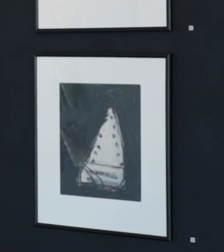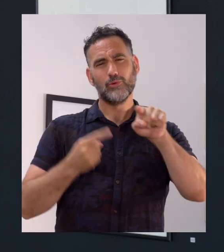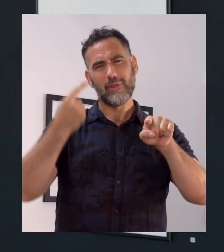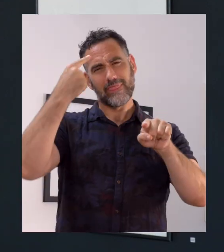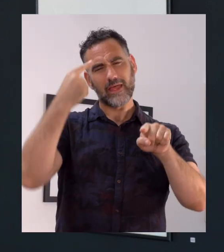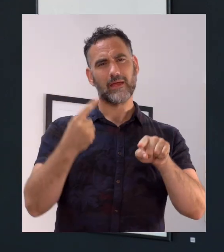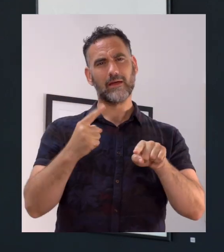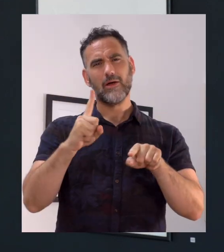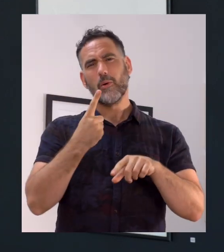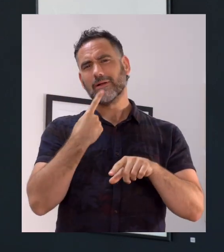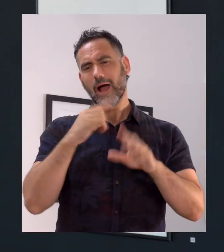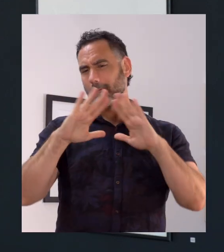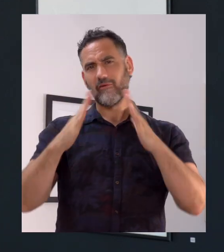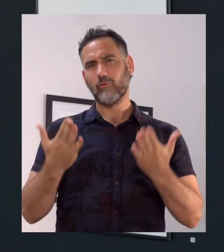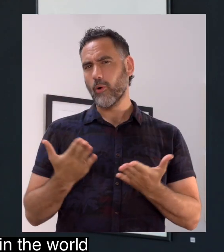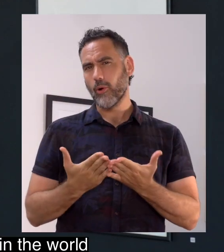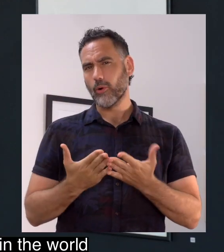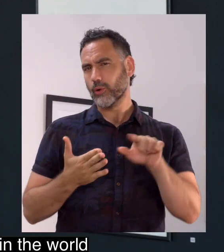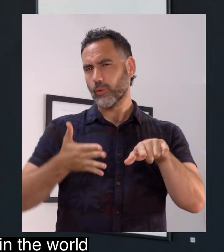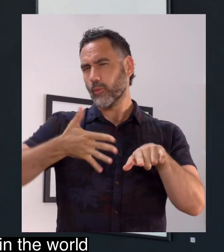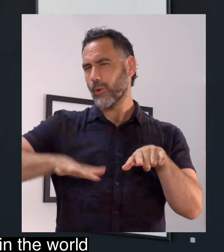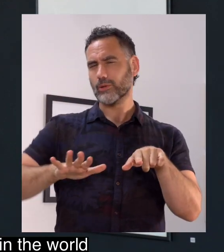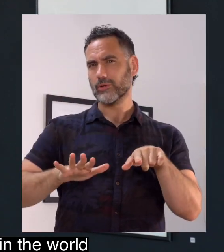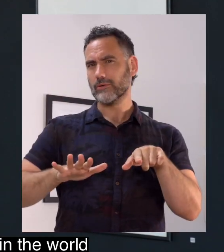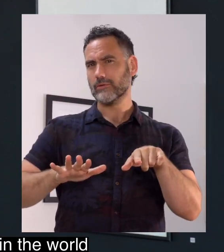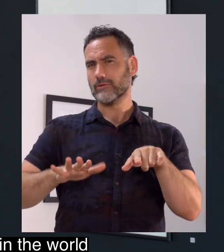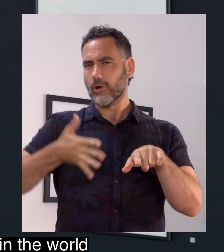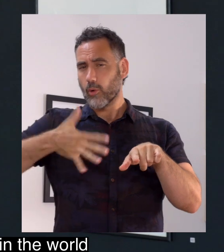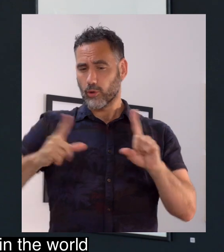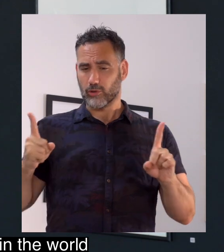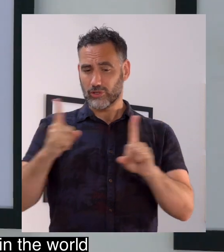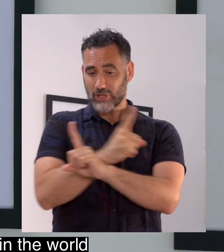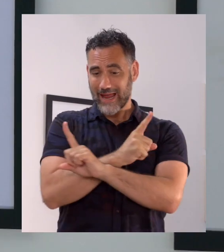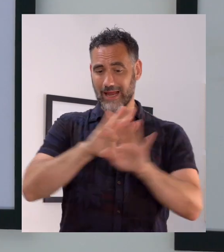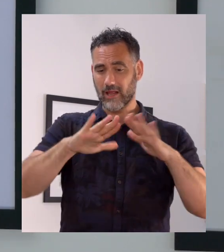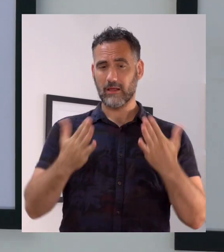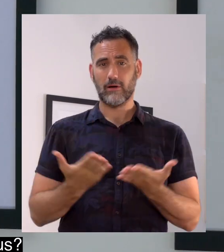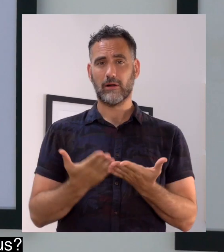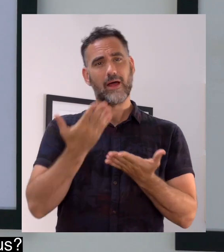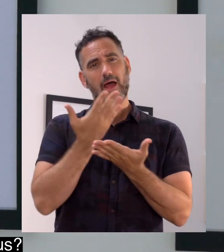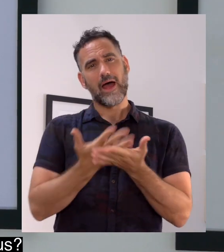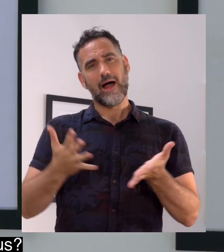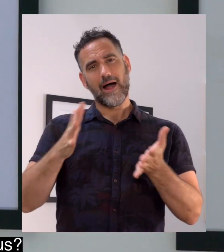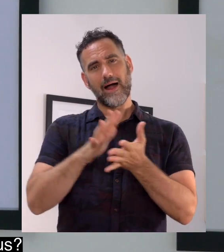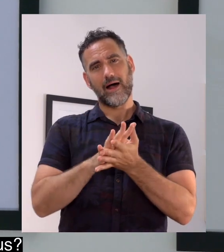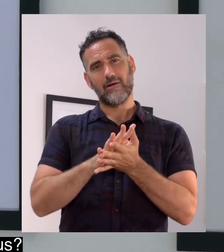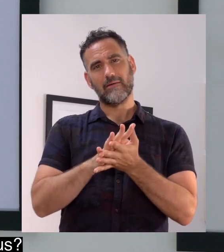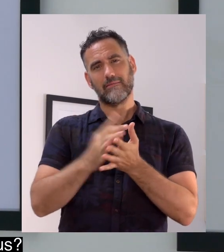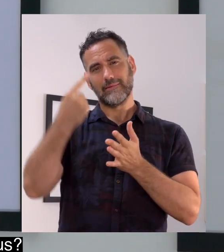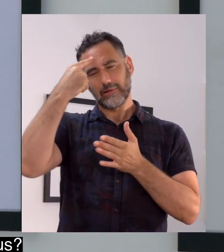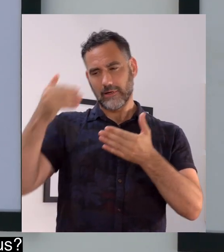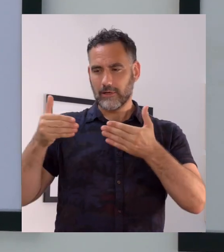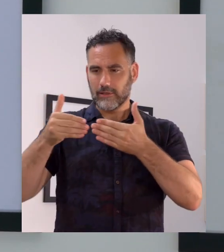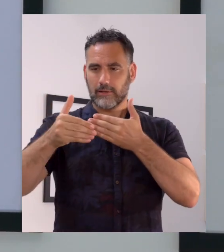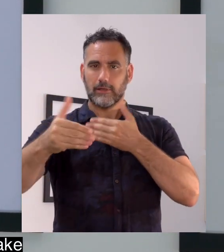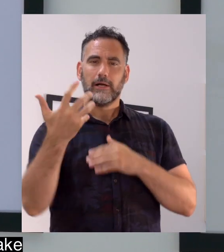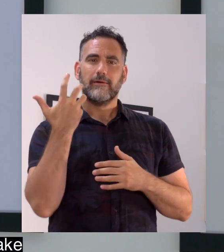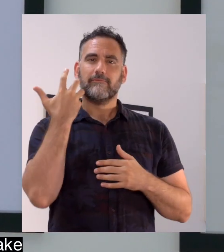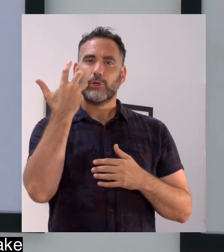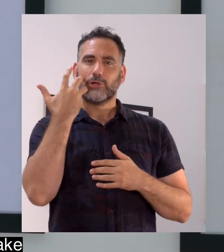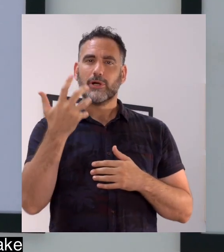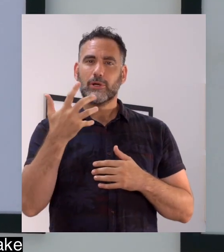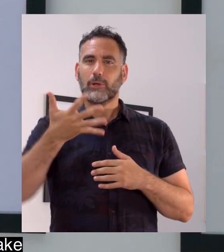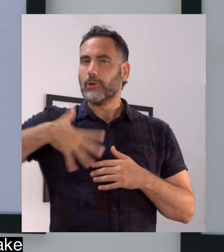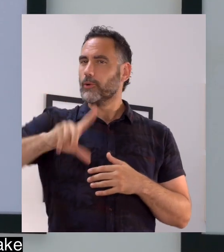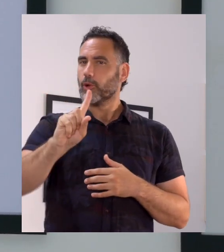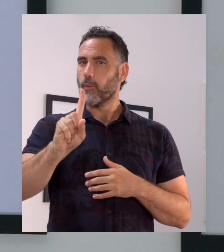This exhibition makes us think about what kind of change we want to see in the world. What do we want to leave behind us? What's